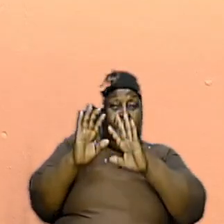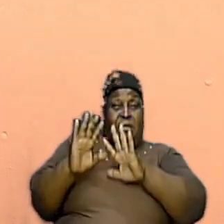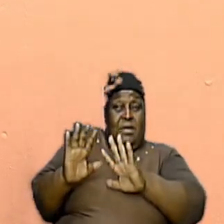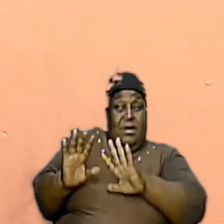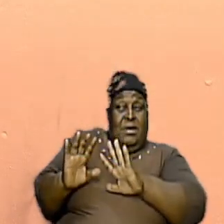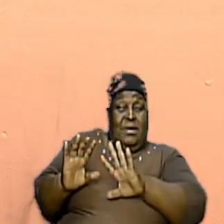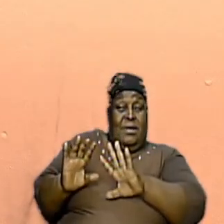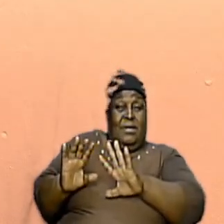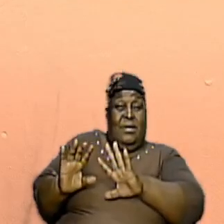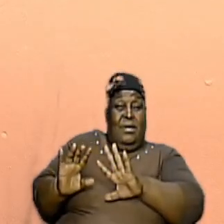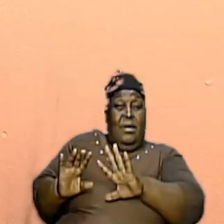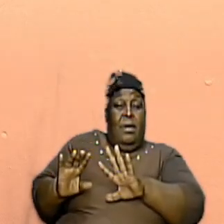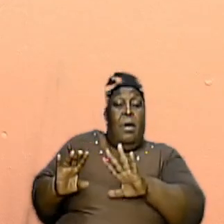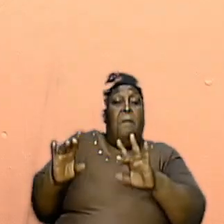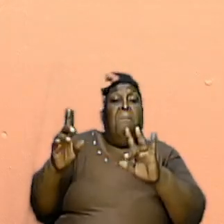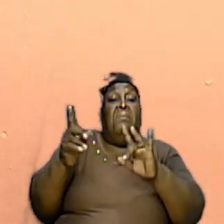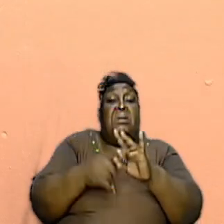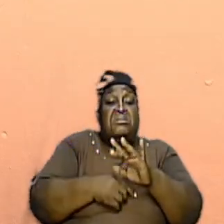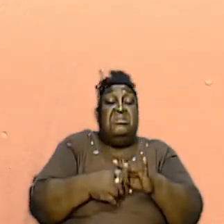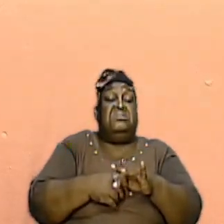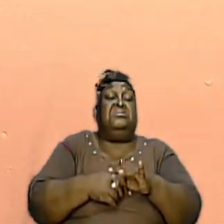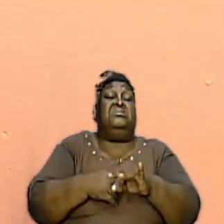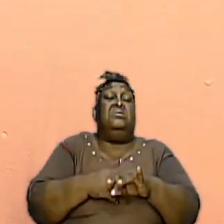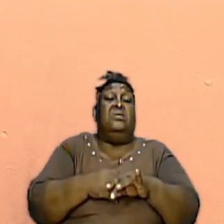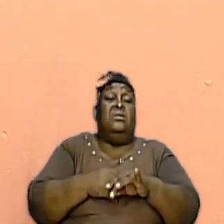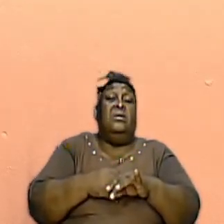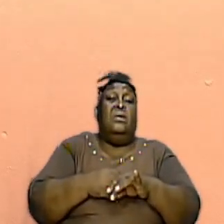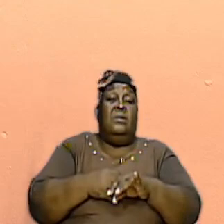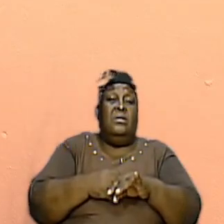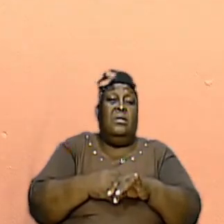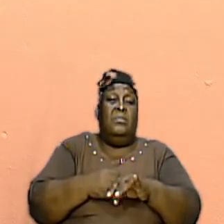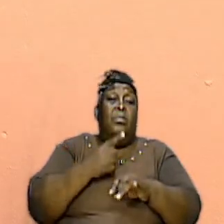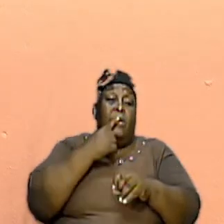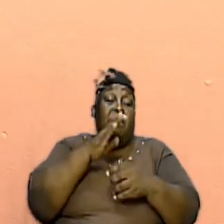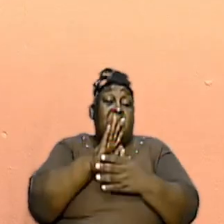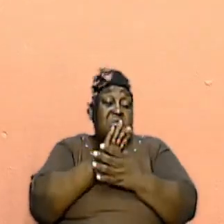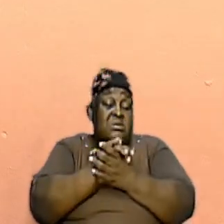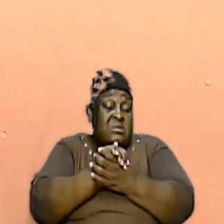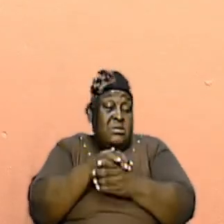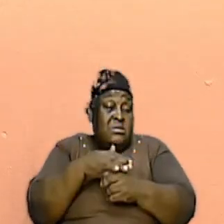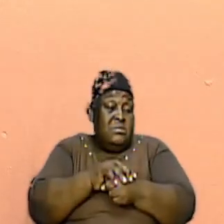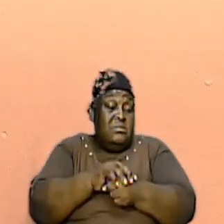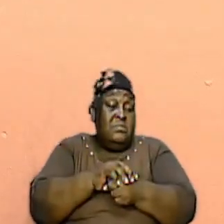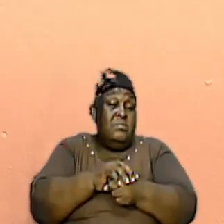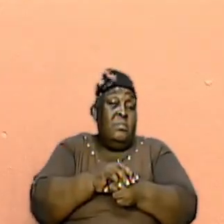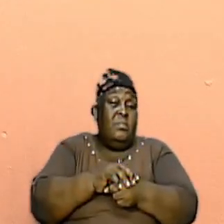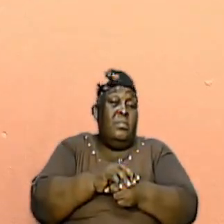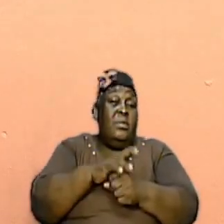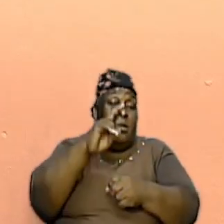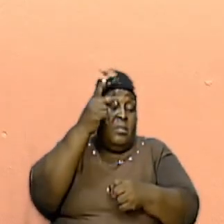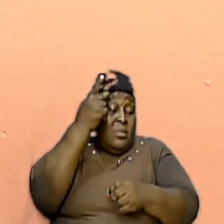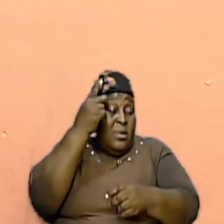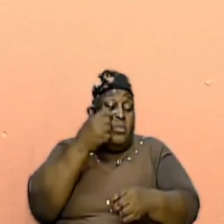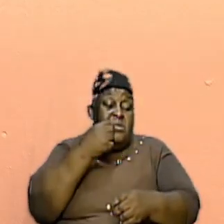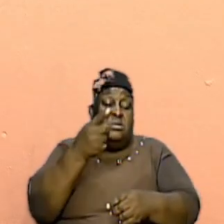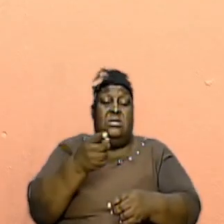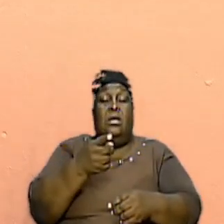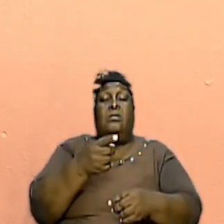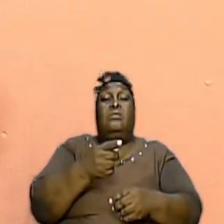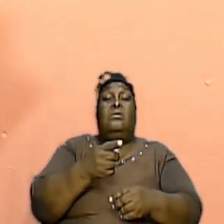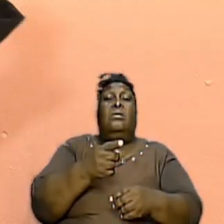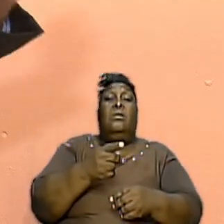That We Miss The Mark In Other Words Paul Was Saying Listen To Me Brethren